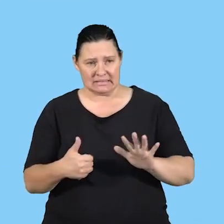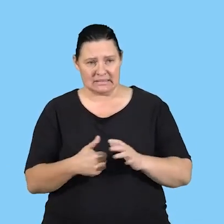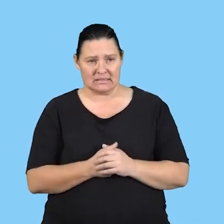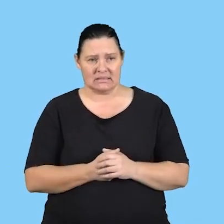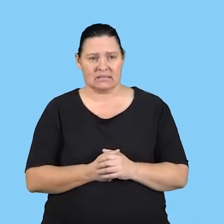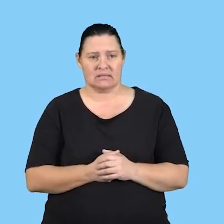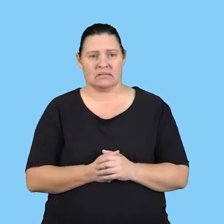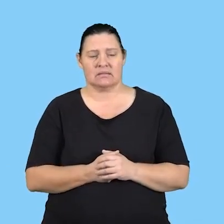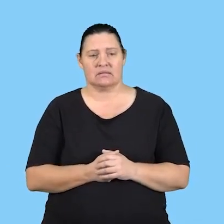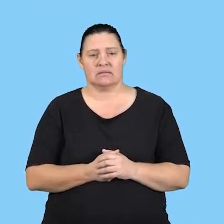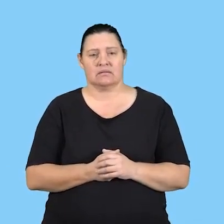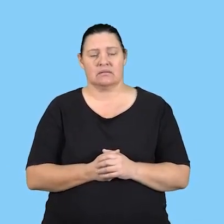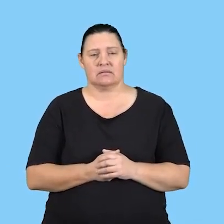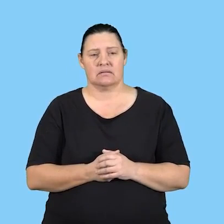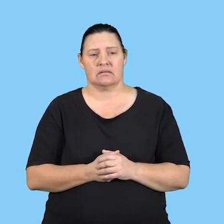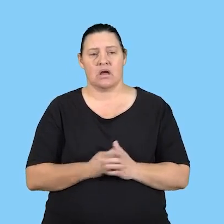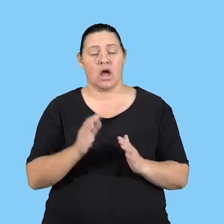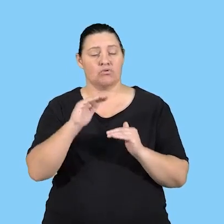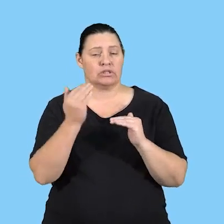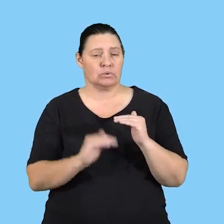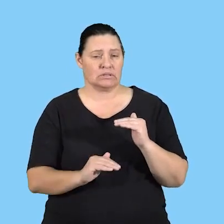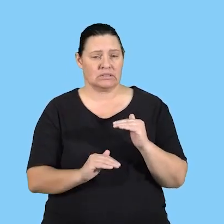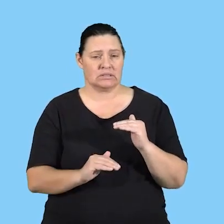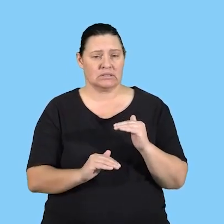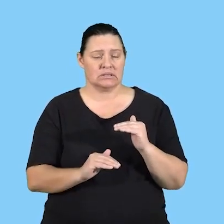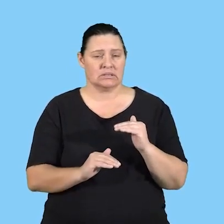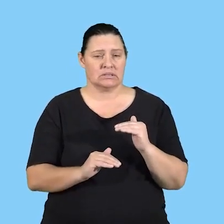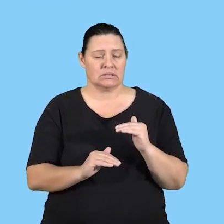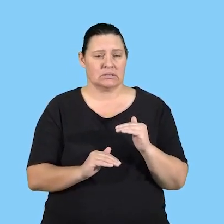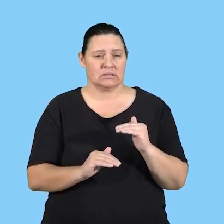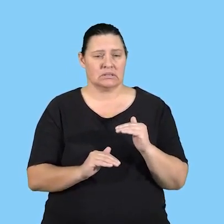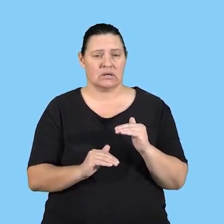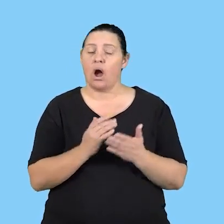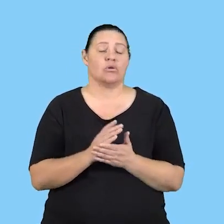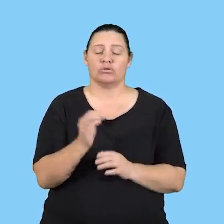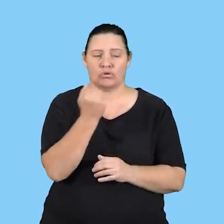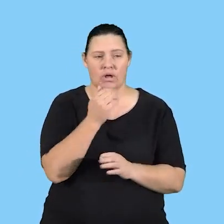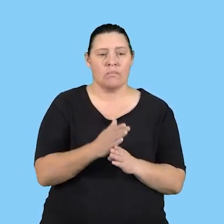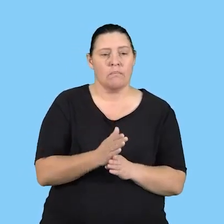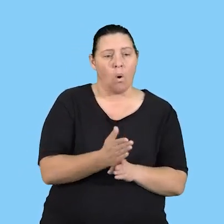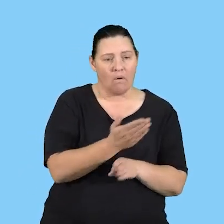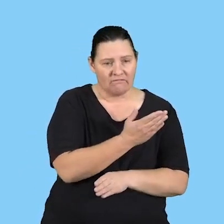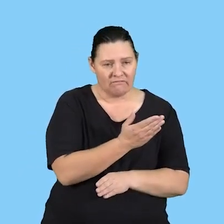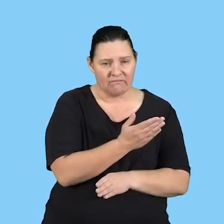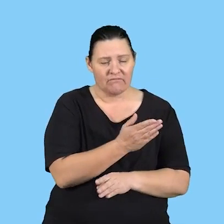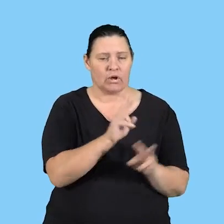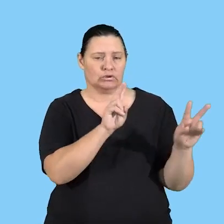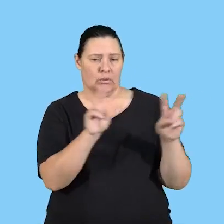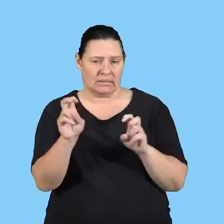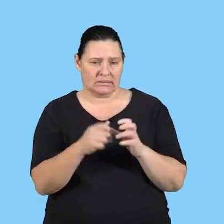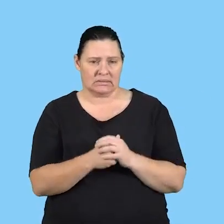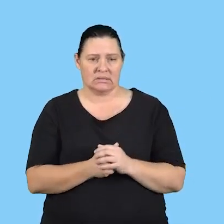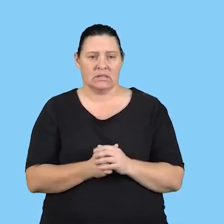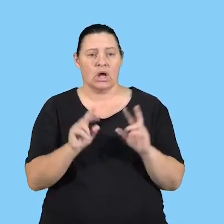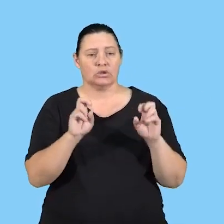we removed, sorry, we removed some of the topics.